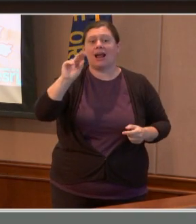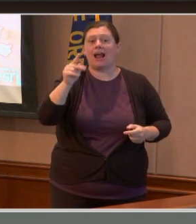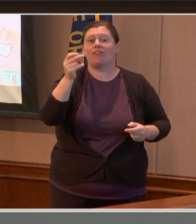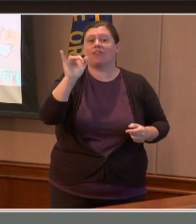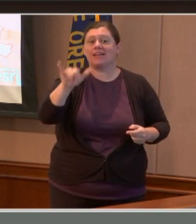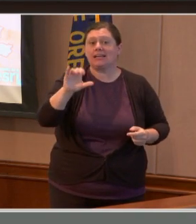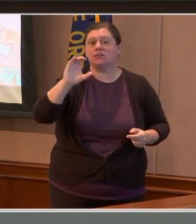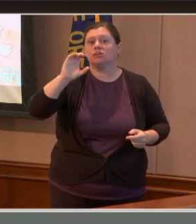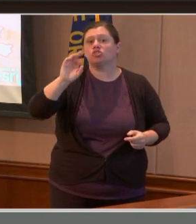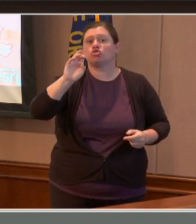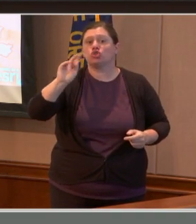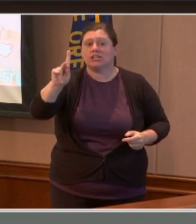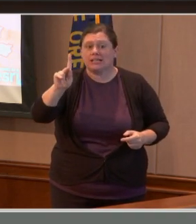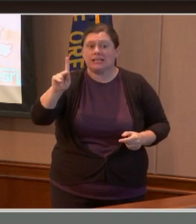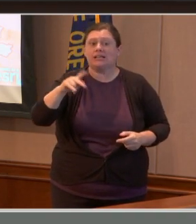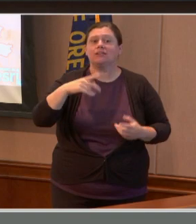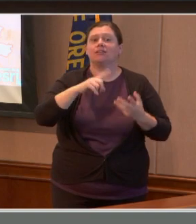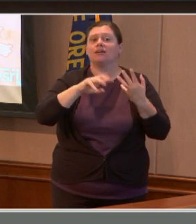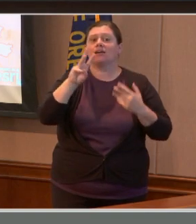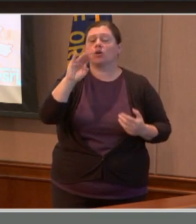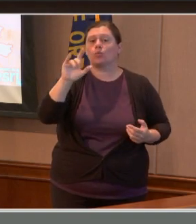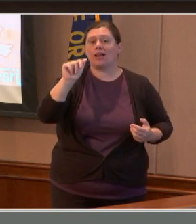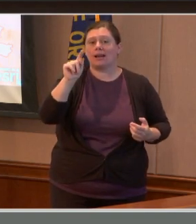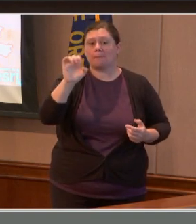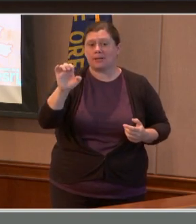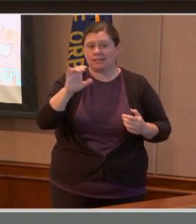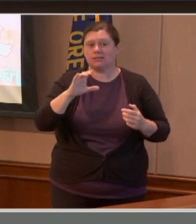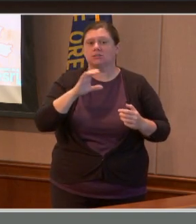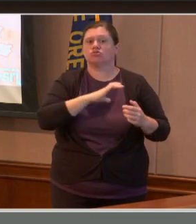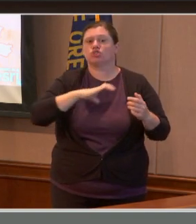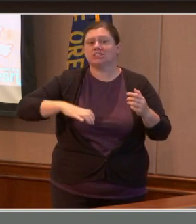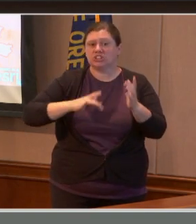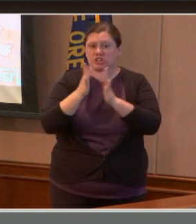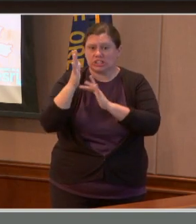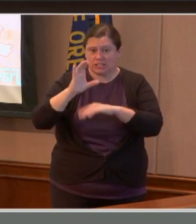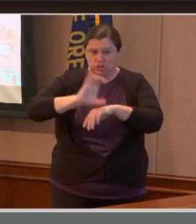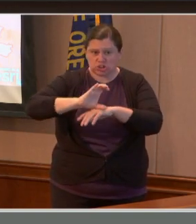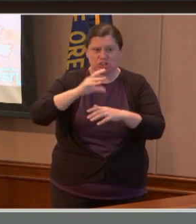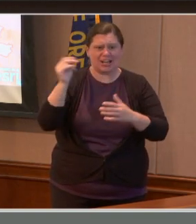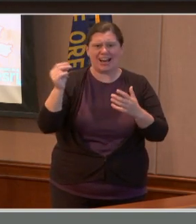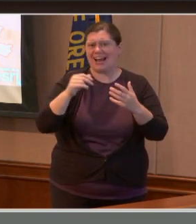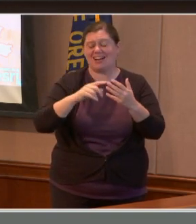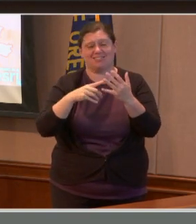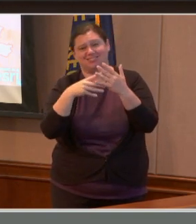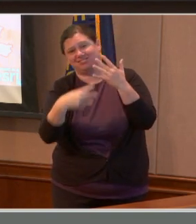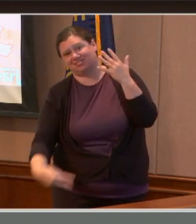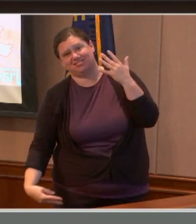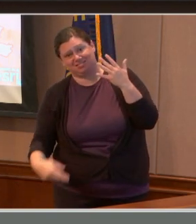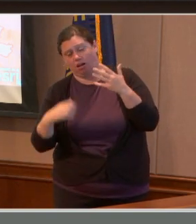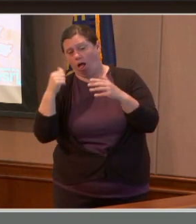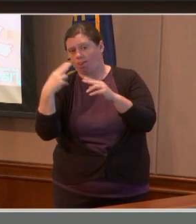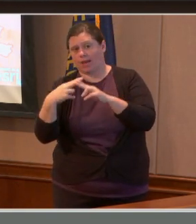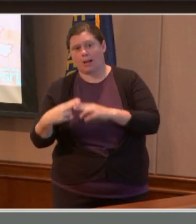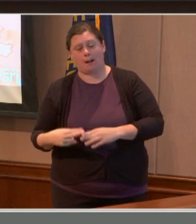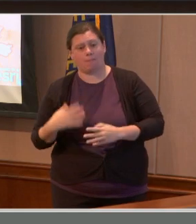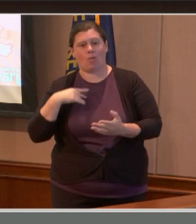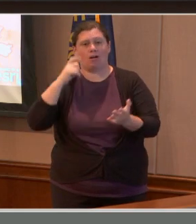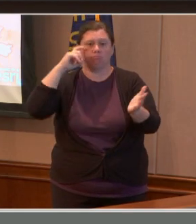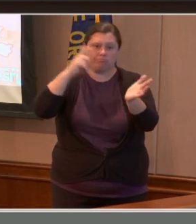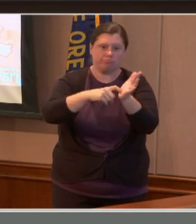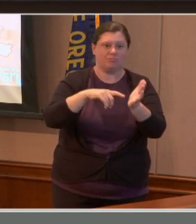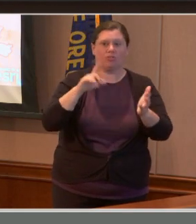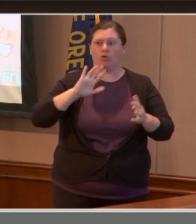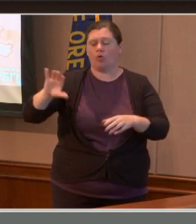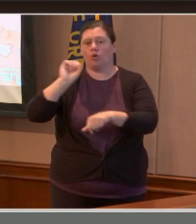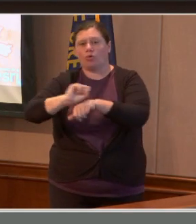and the list literally goes on and on. Those churches came together as a community and provided an invaluable resource